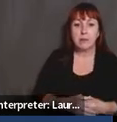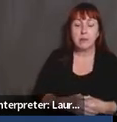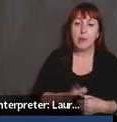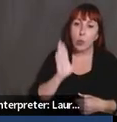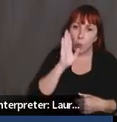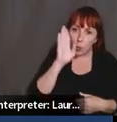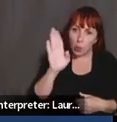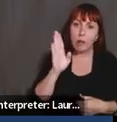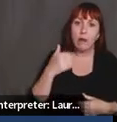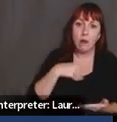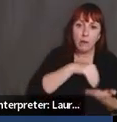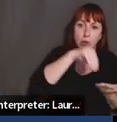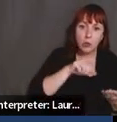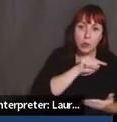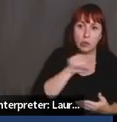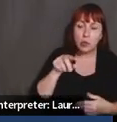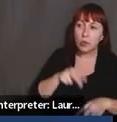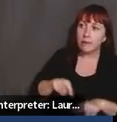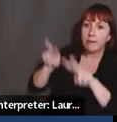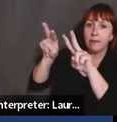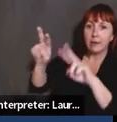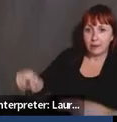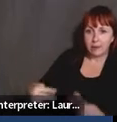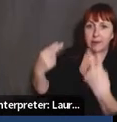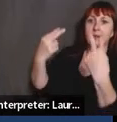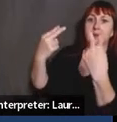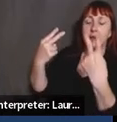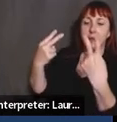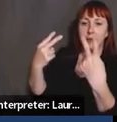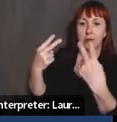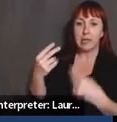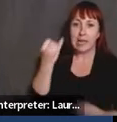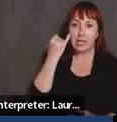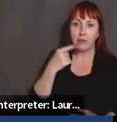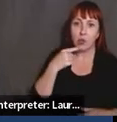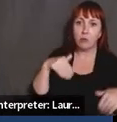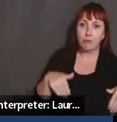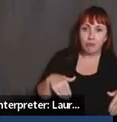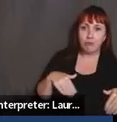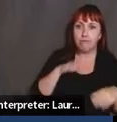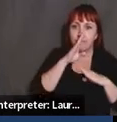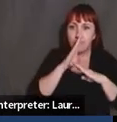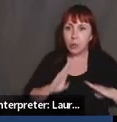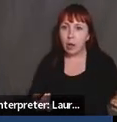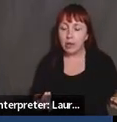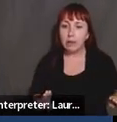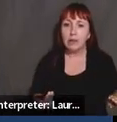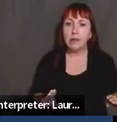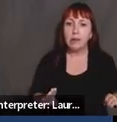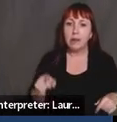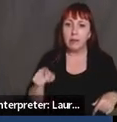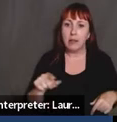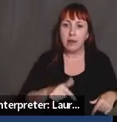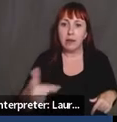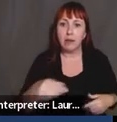in your classroom who probably look up to you. And, um, if you're not speaking up against those, uh, about those things, they're probably going to